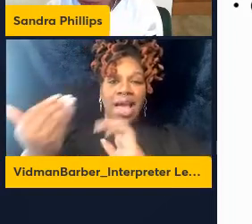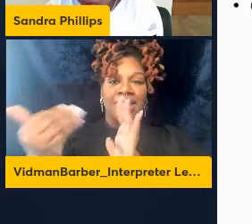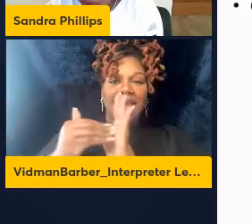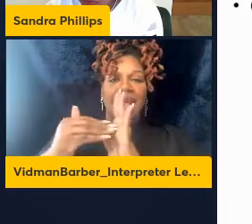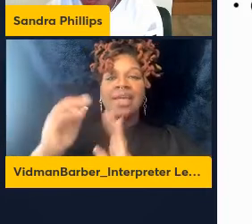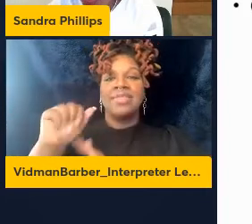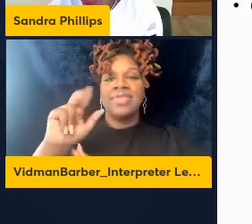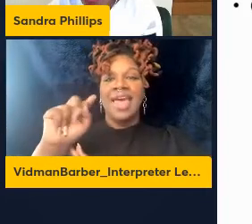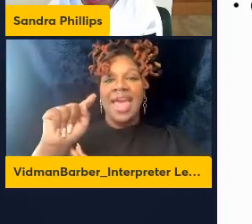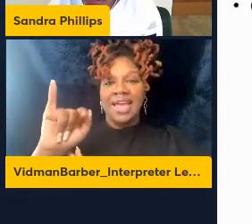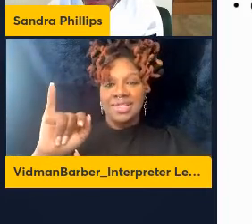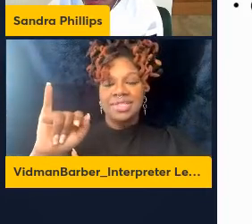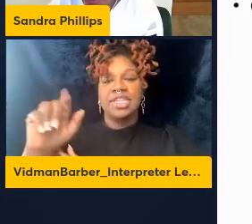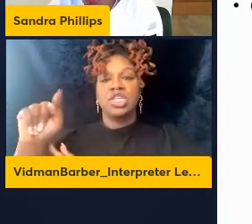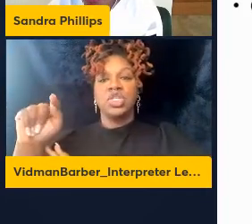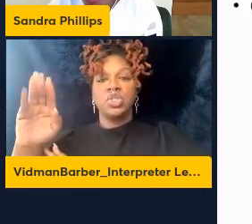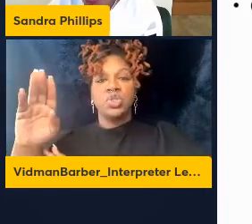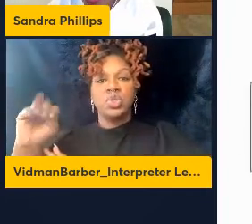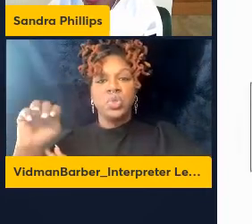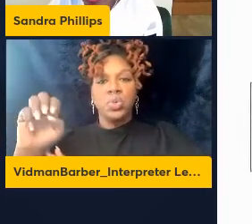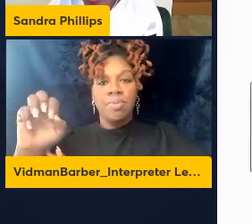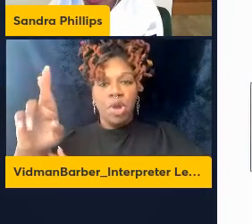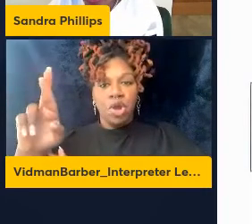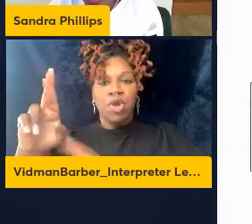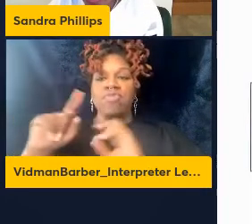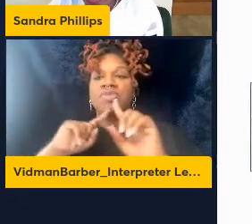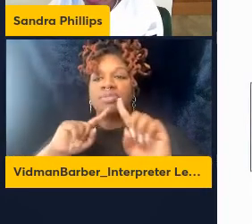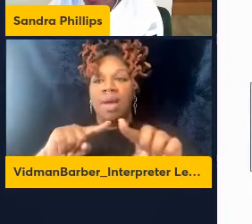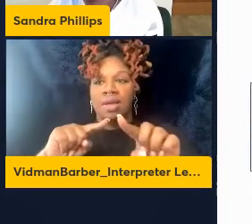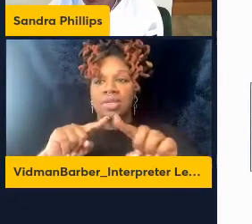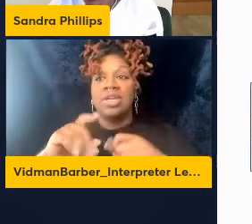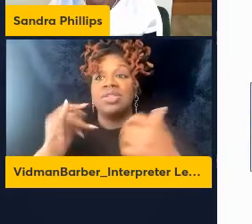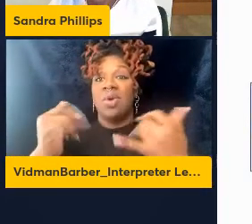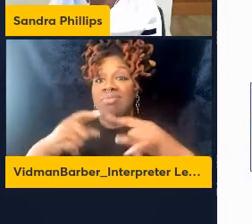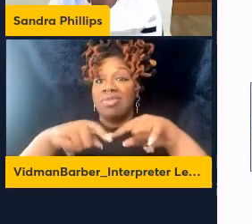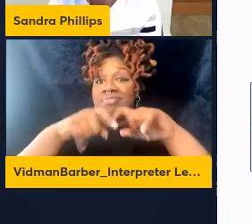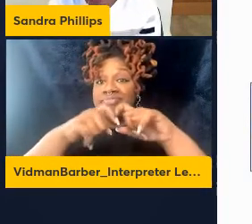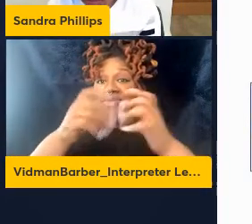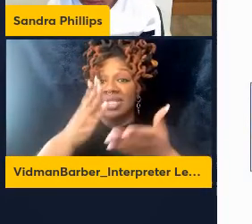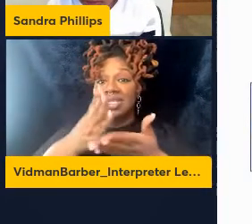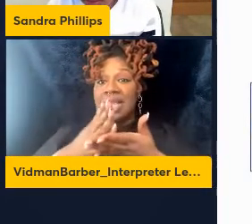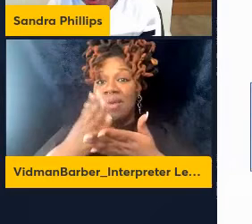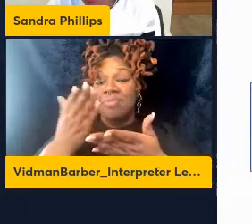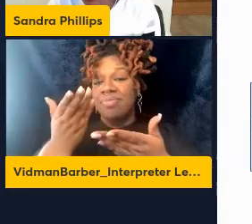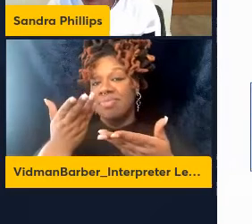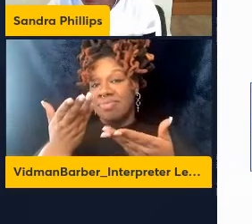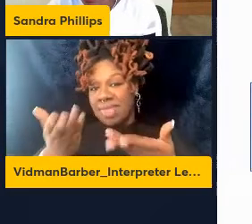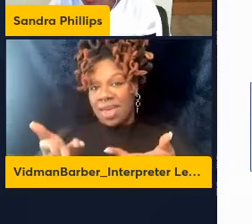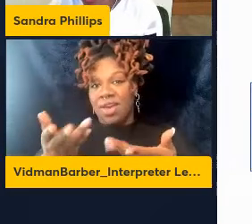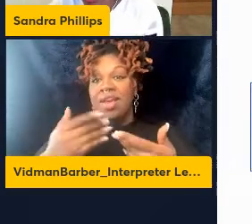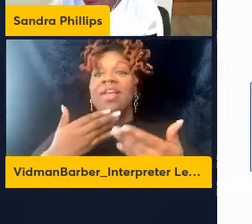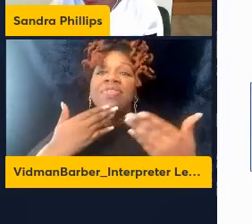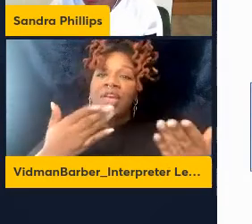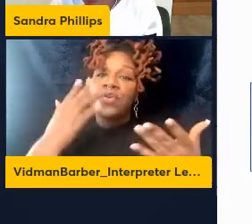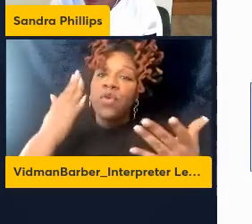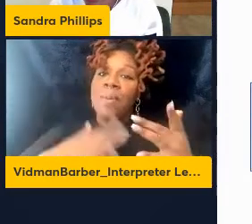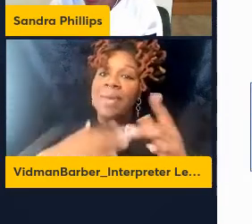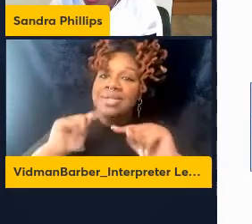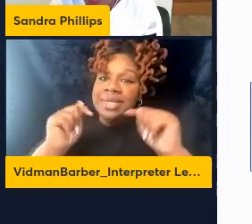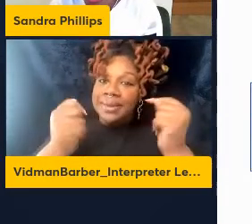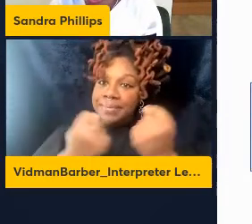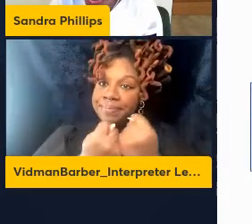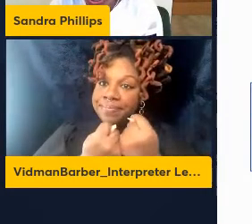response. so I'm going to stop there and I'm going to thank the team, especially